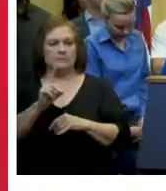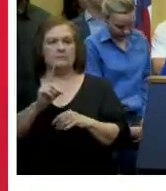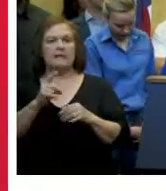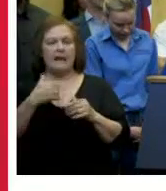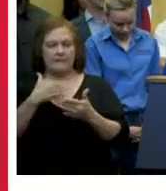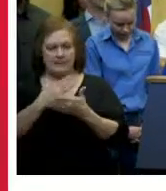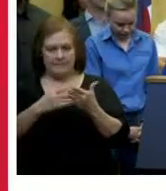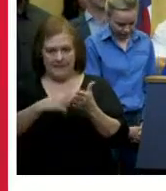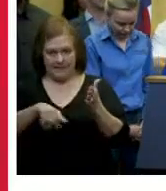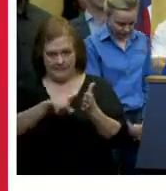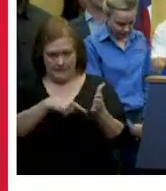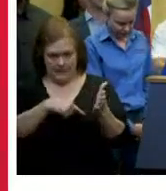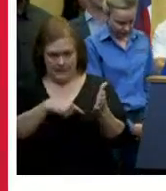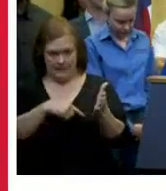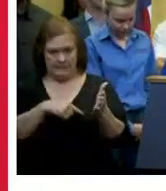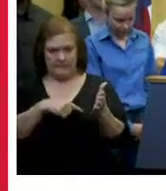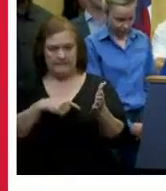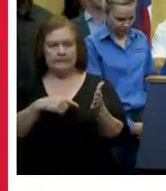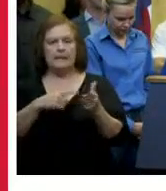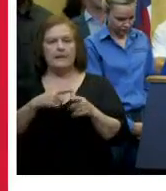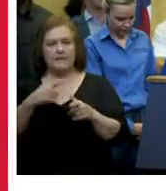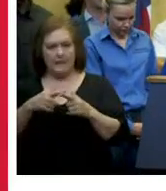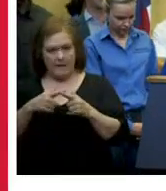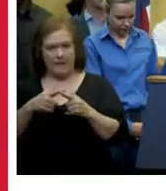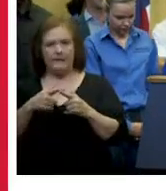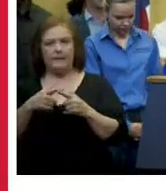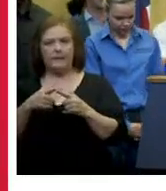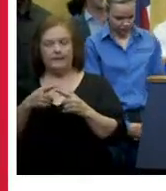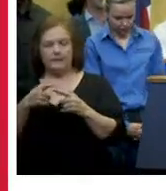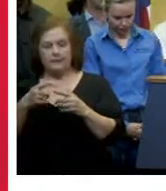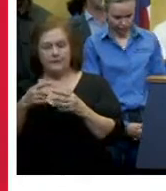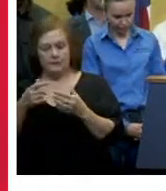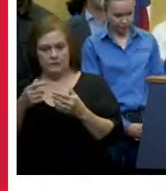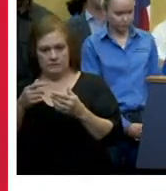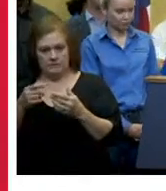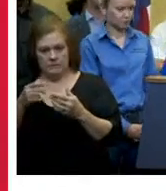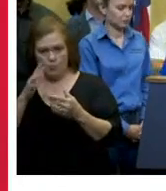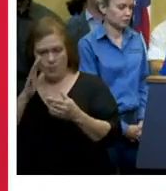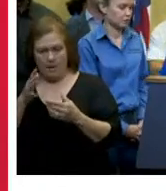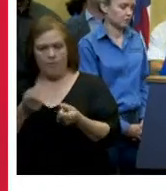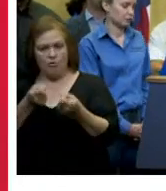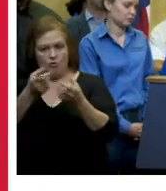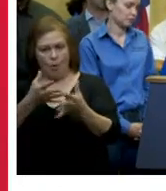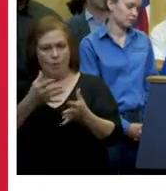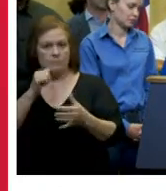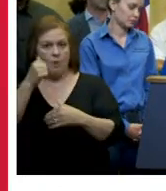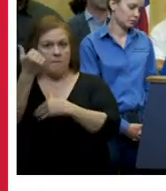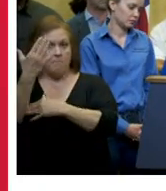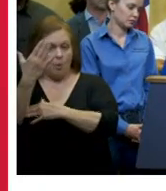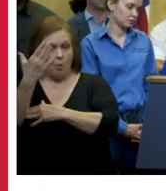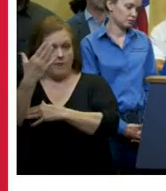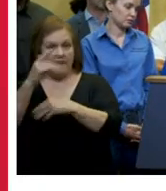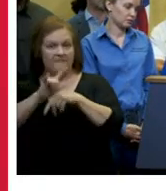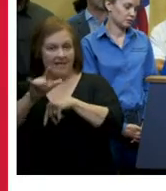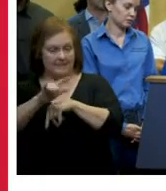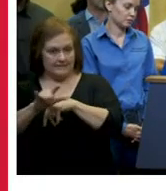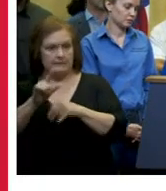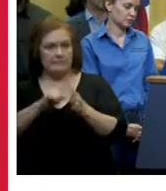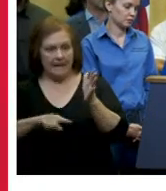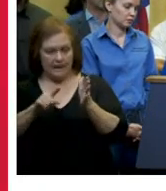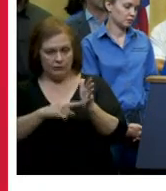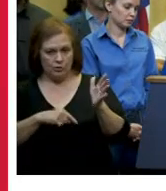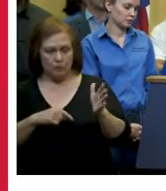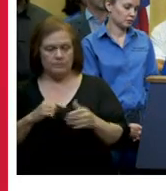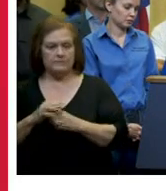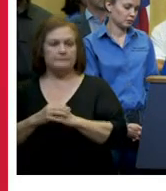cancellations which will drive cancellations of early morning originators tomorrow morning the majority of the airlines have